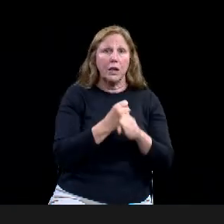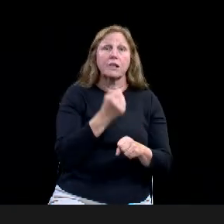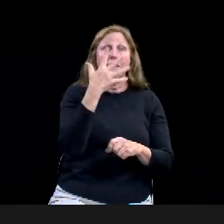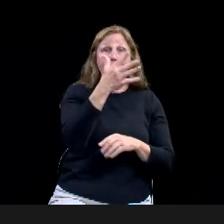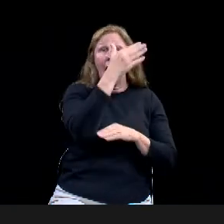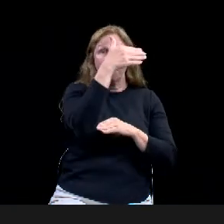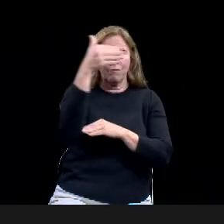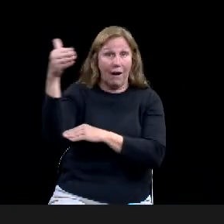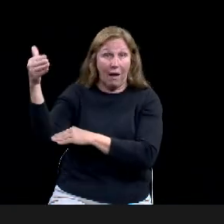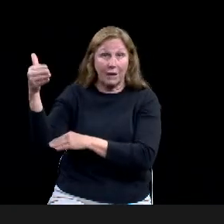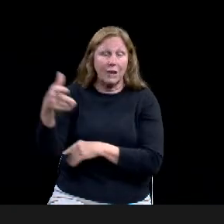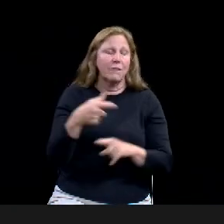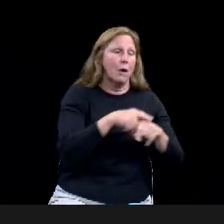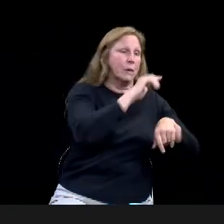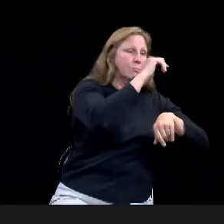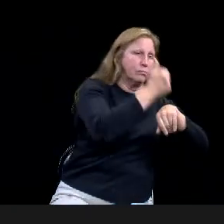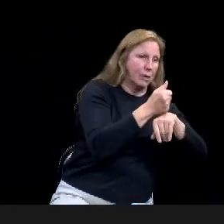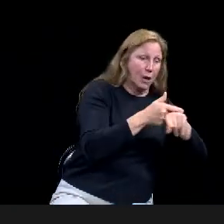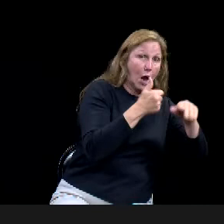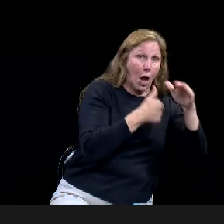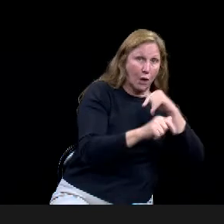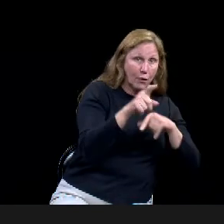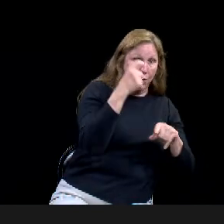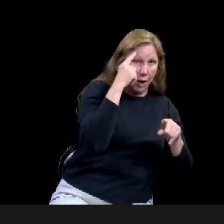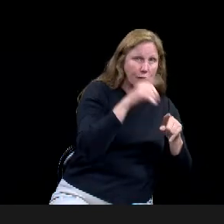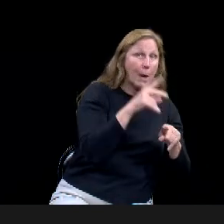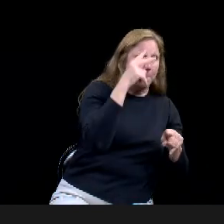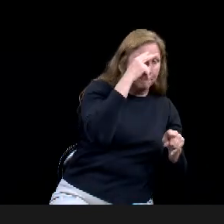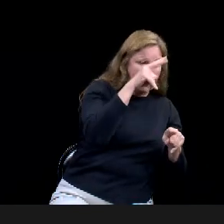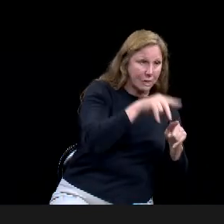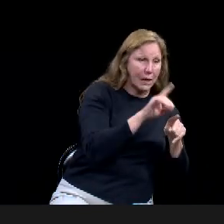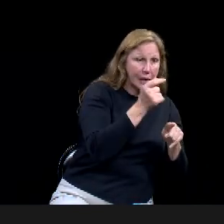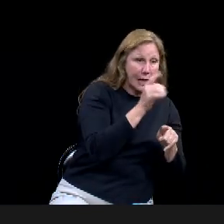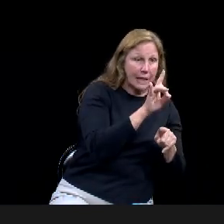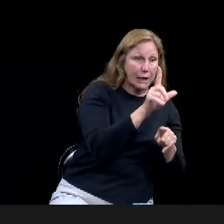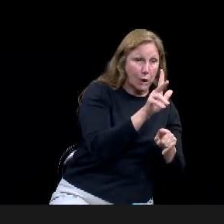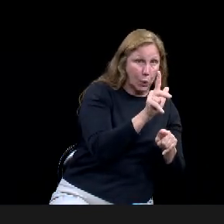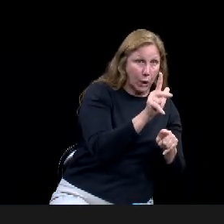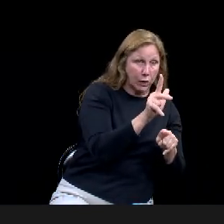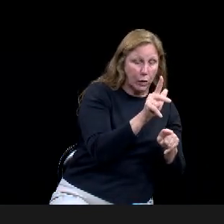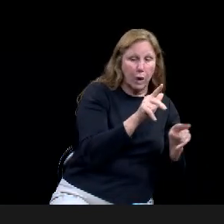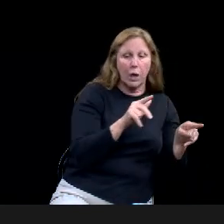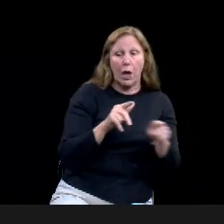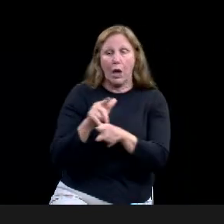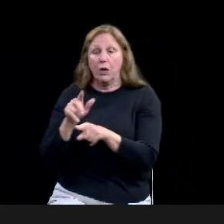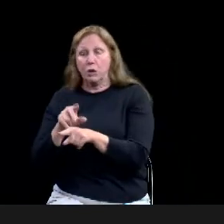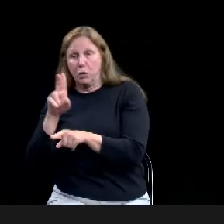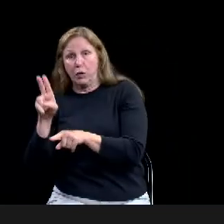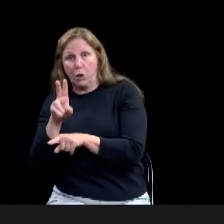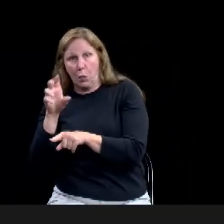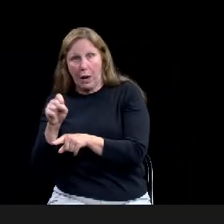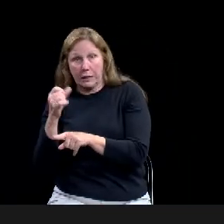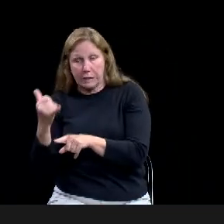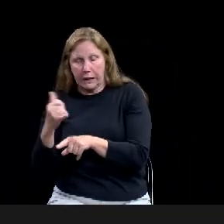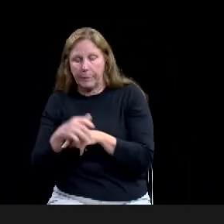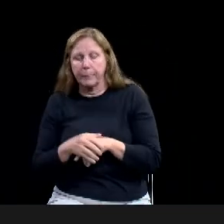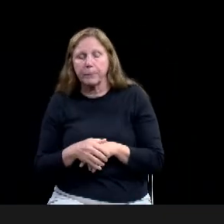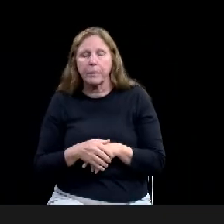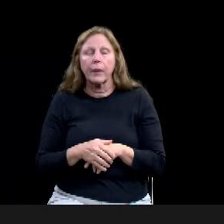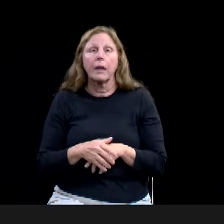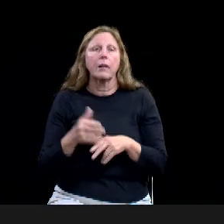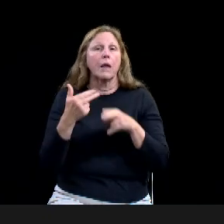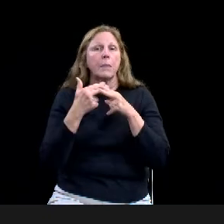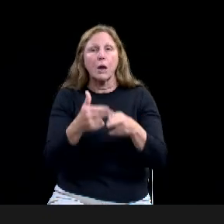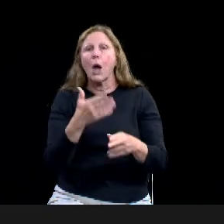.S. They have been called the best known historical symbol of Texas after the Alamo, and they're recognized worldwide